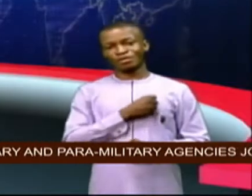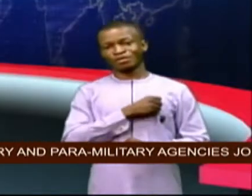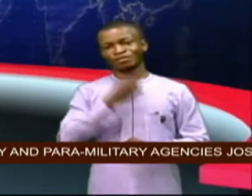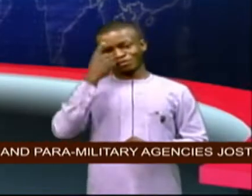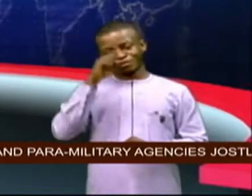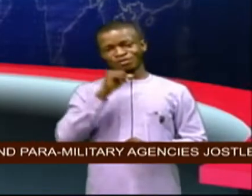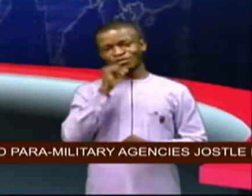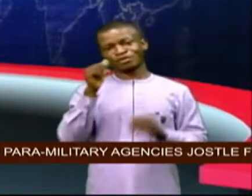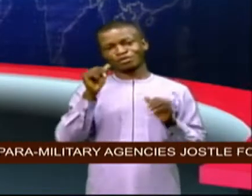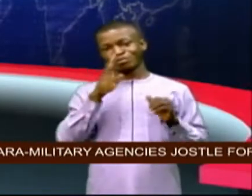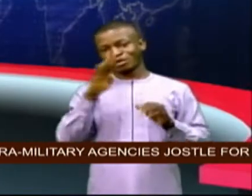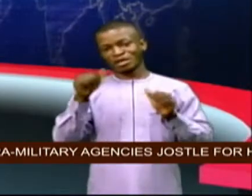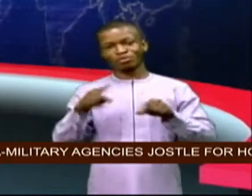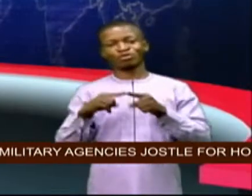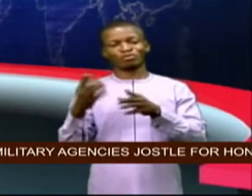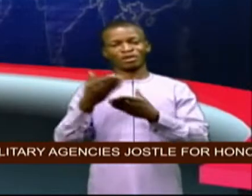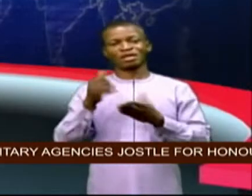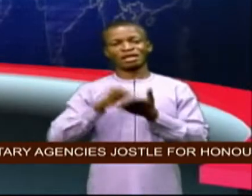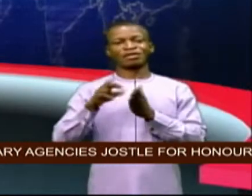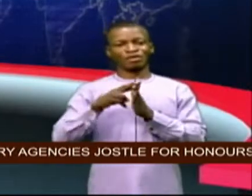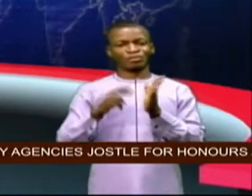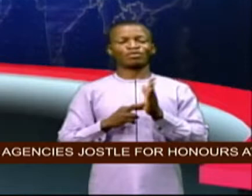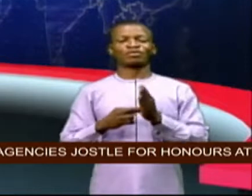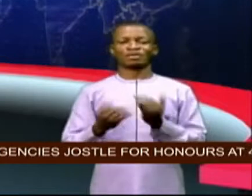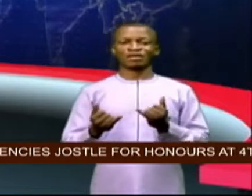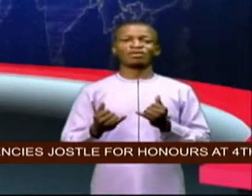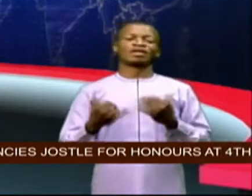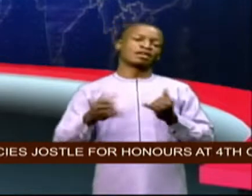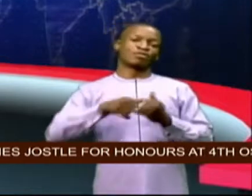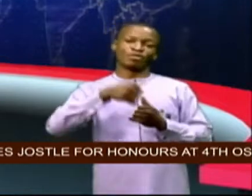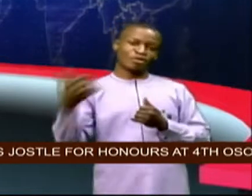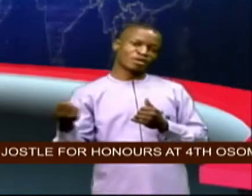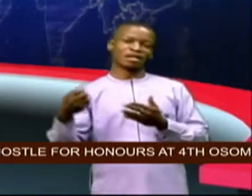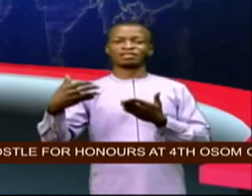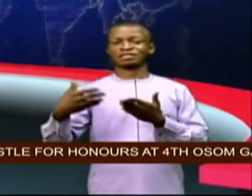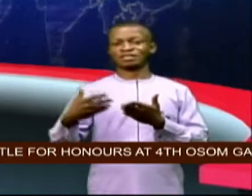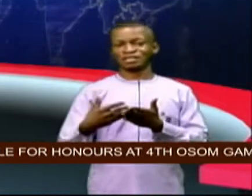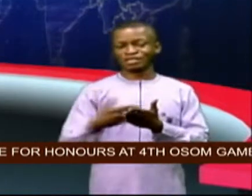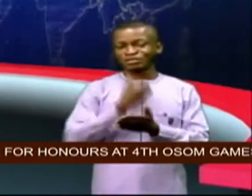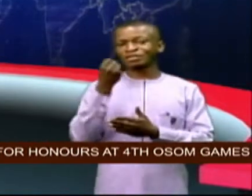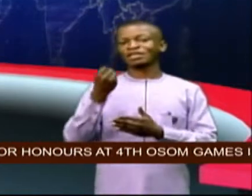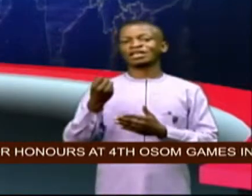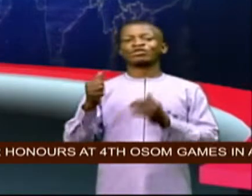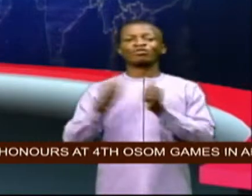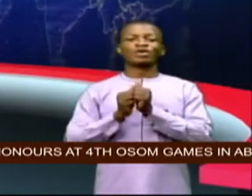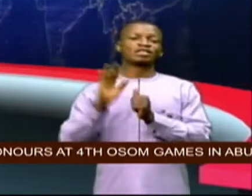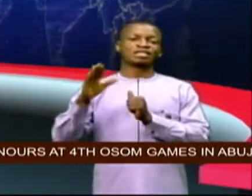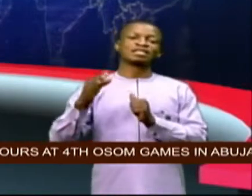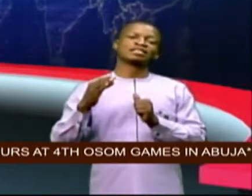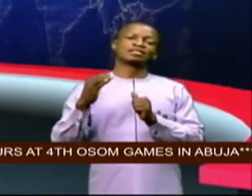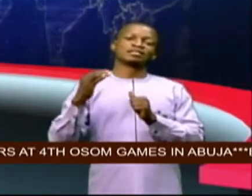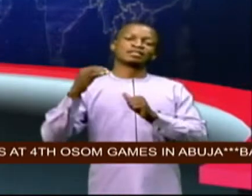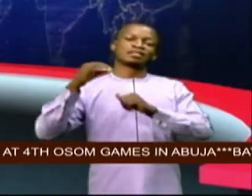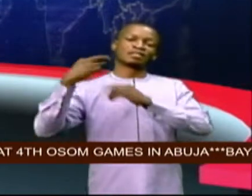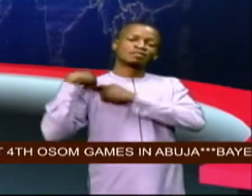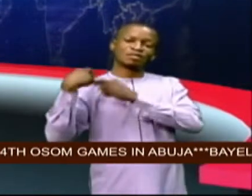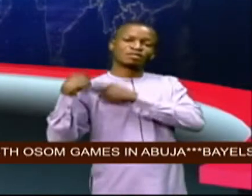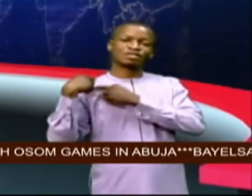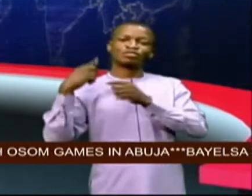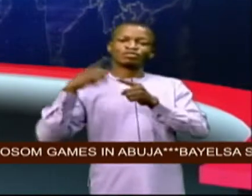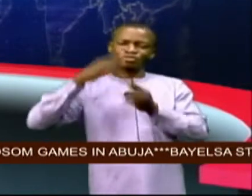bring that report at the moment but in other news as part of its mandate to curb all forms of illegal activities